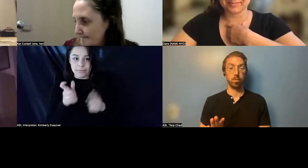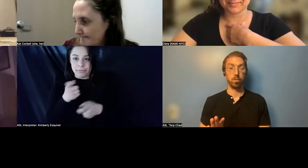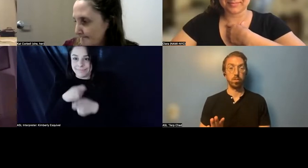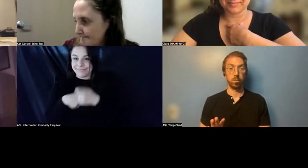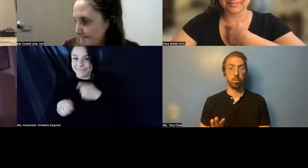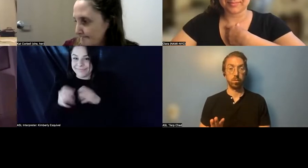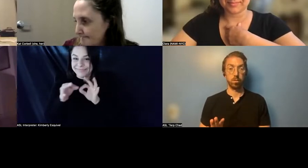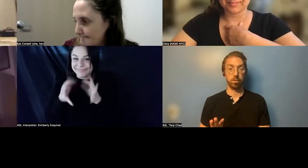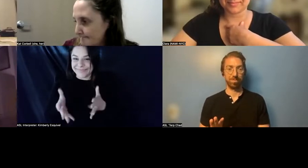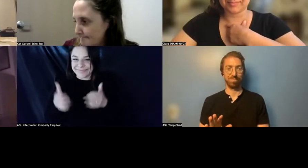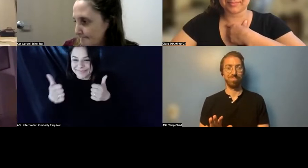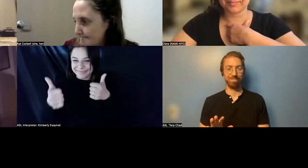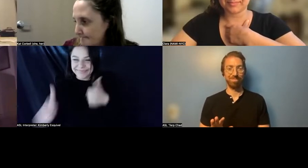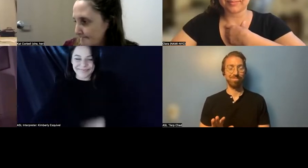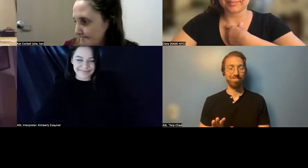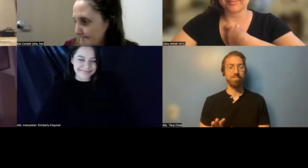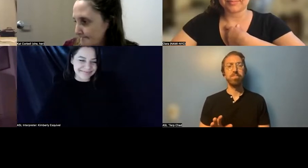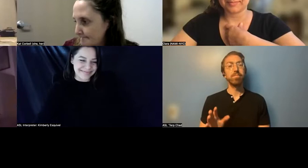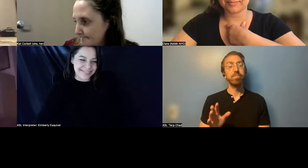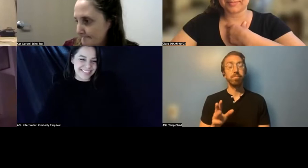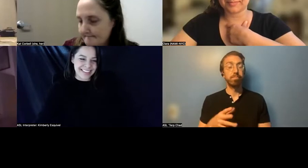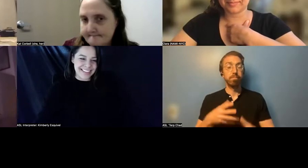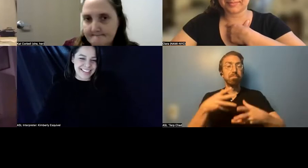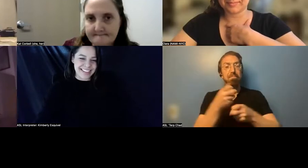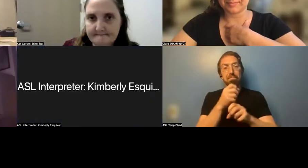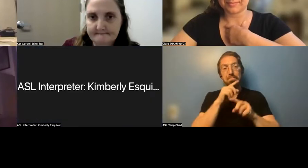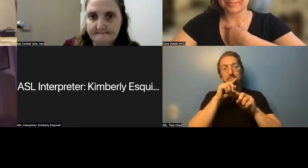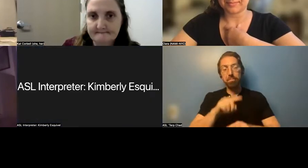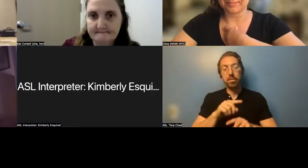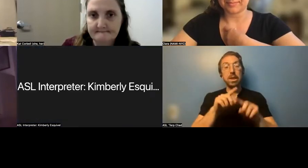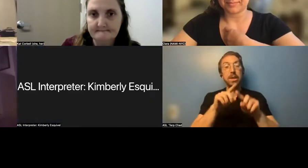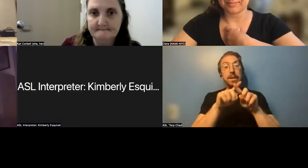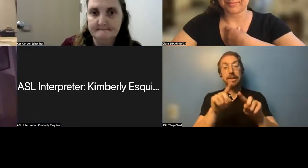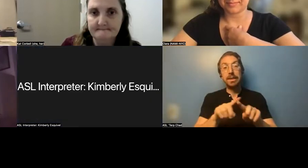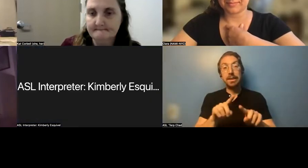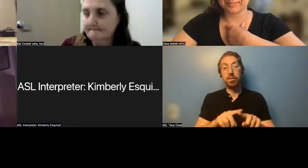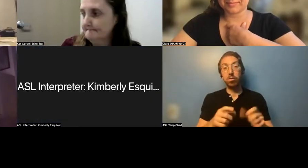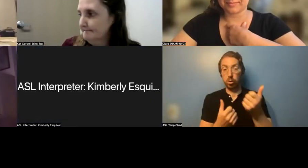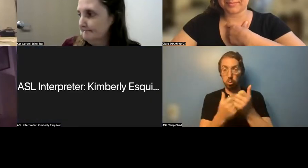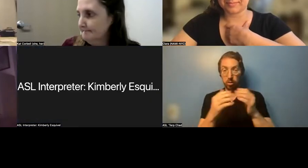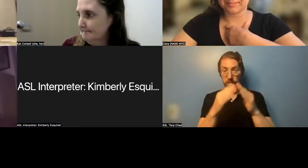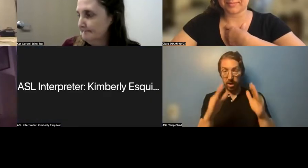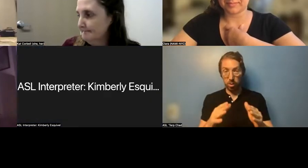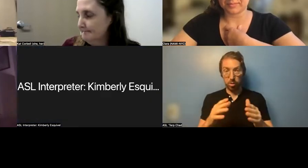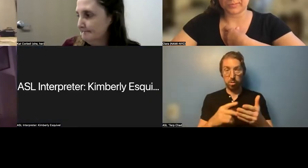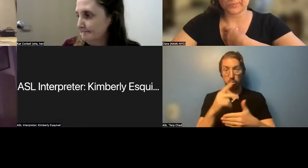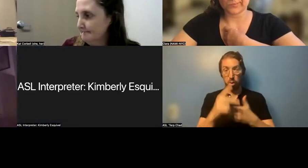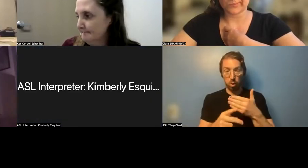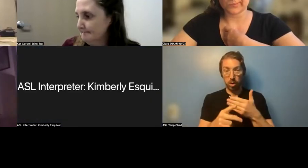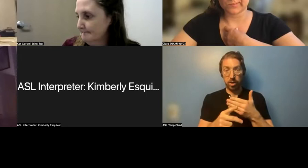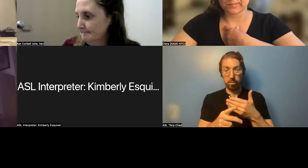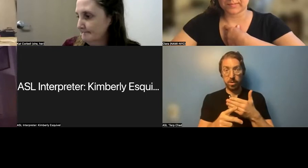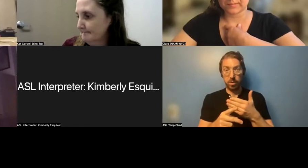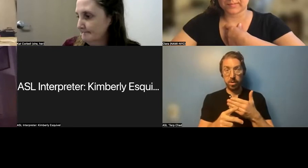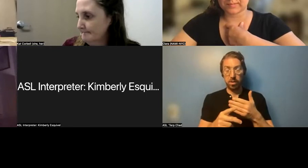Yeah, just briefly in response, different supportive housing programs are subject to different regulatory agreements.